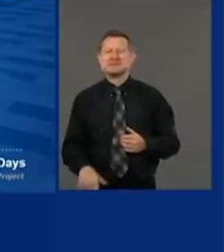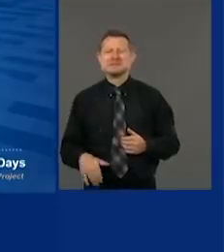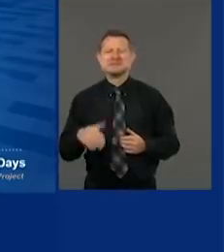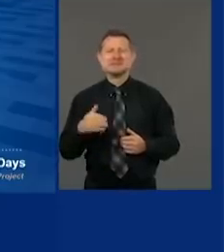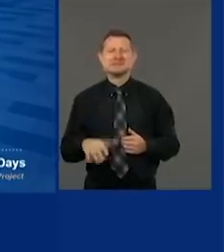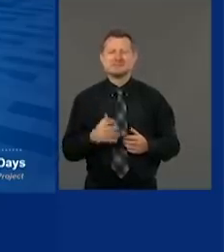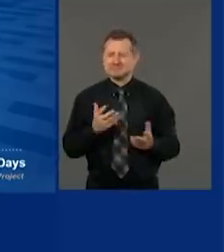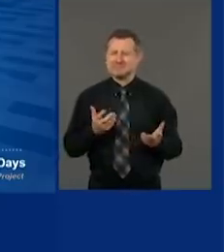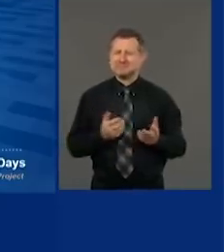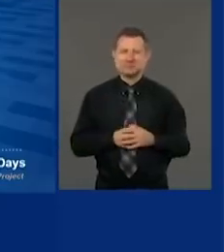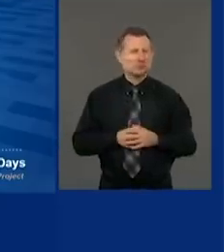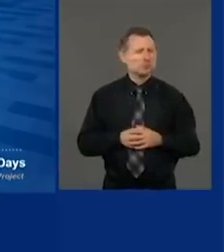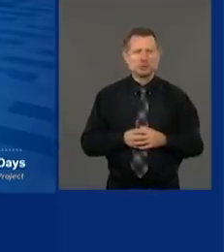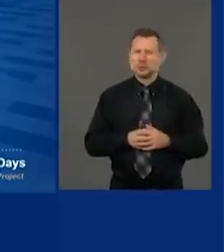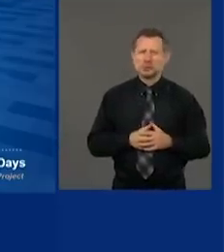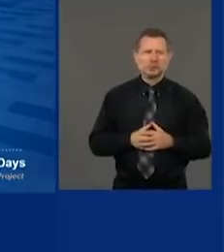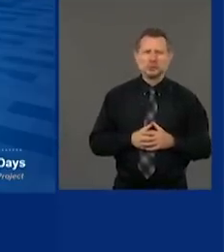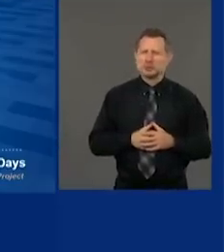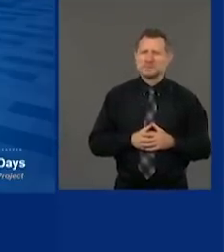Who's right? Who's wrong?